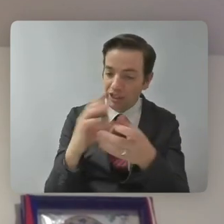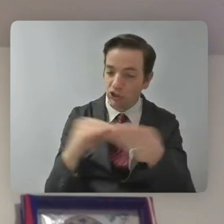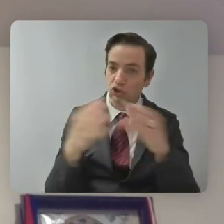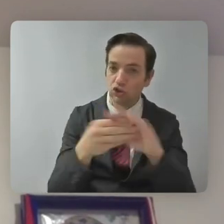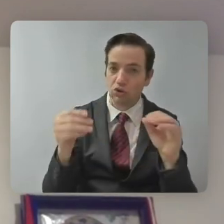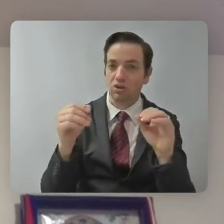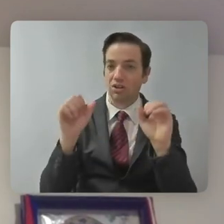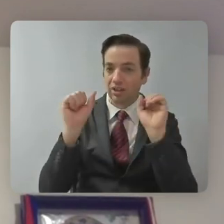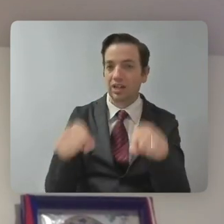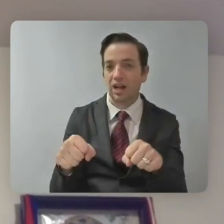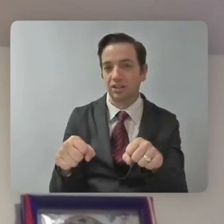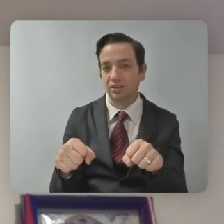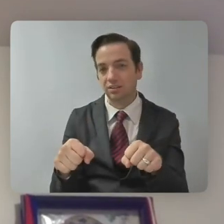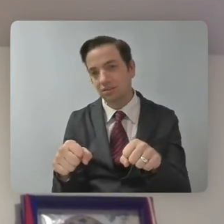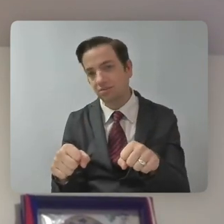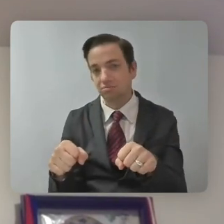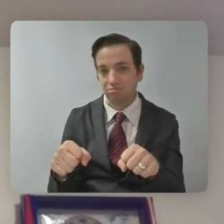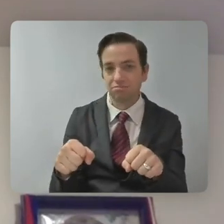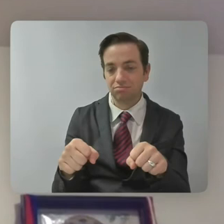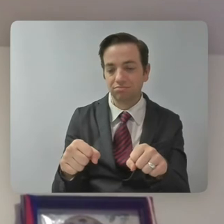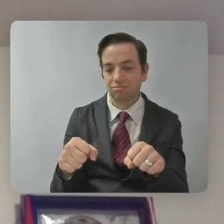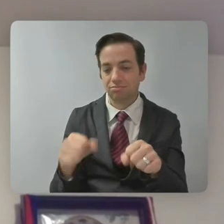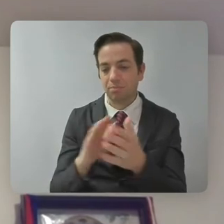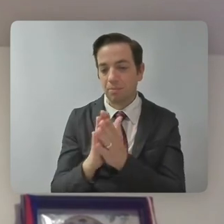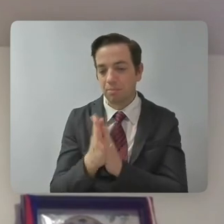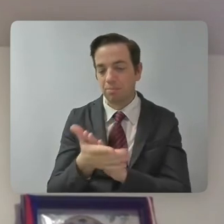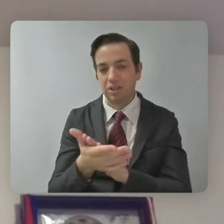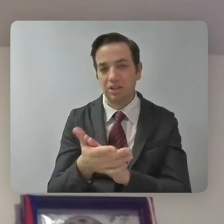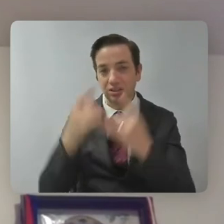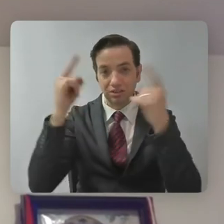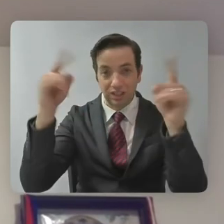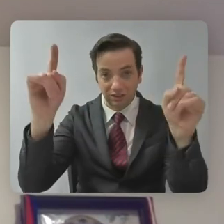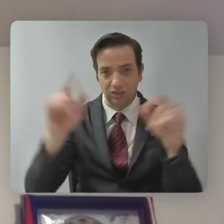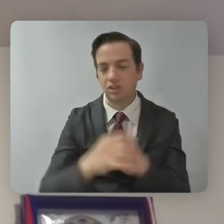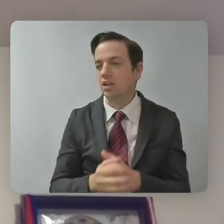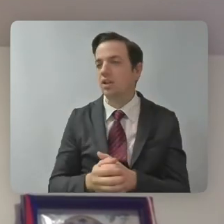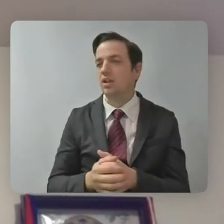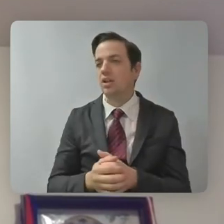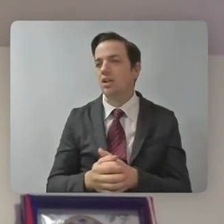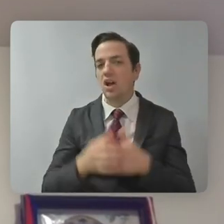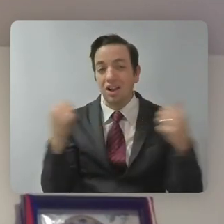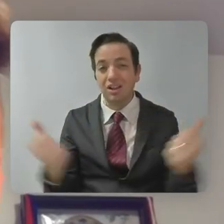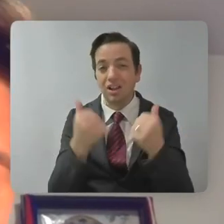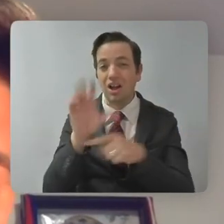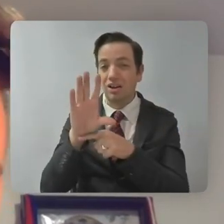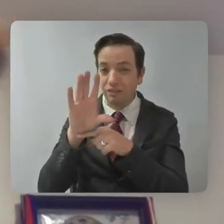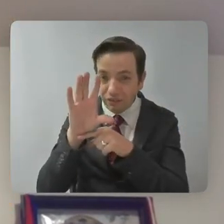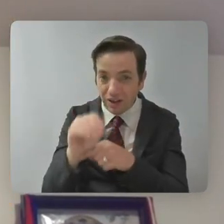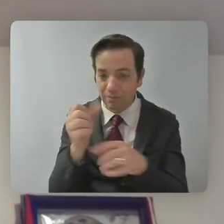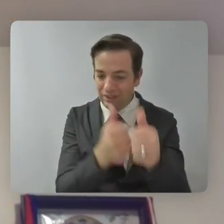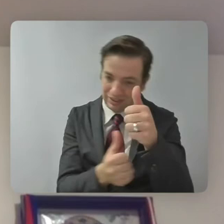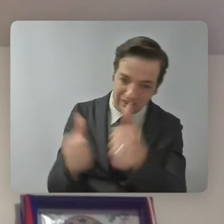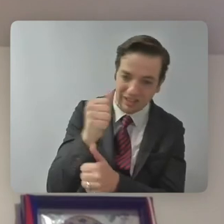can, um, do it. And I think too, like what a lot of corporate leaders don't get and, and studio heads and network